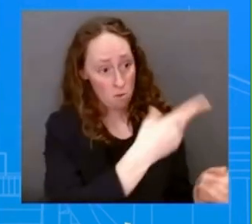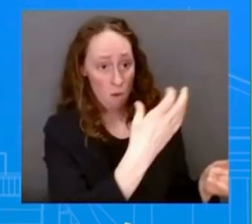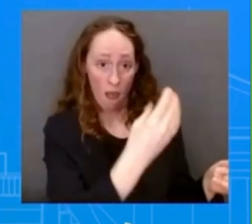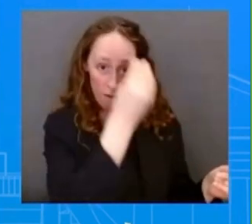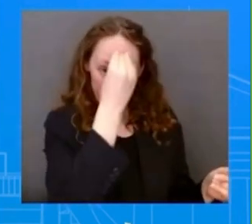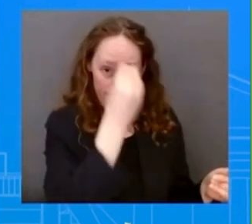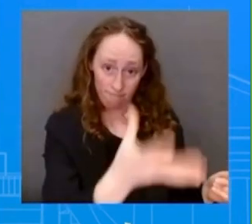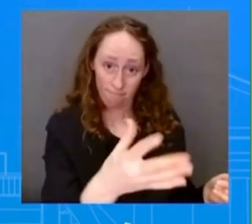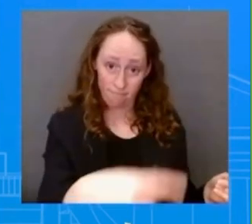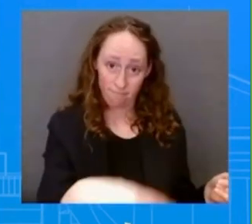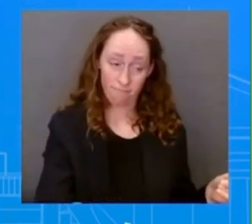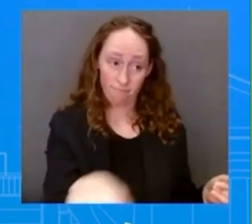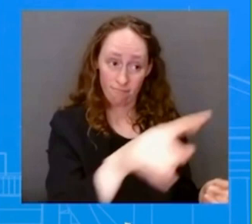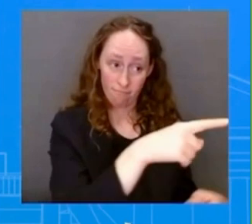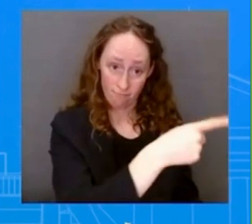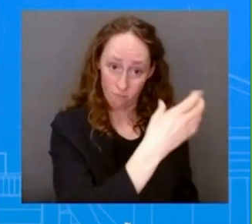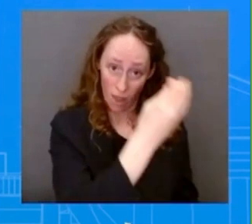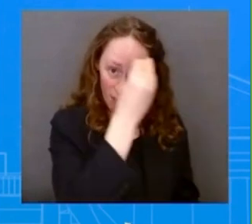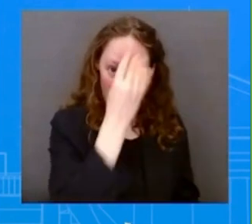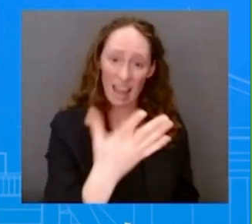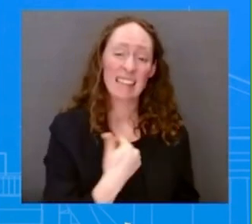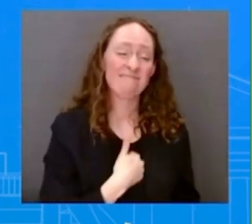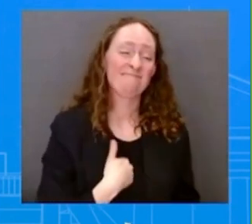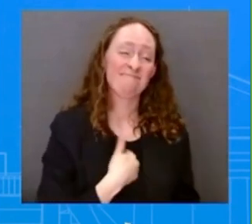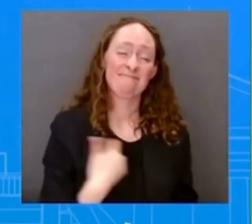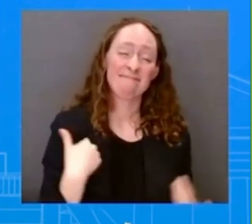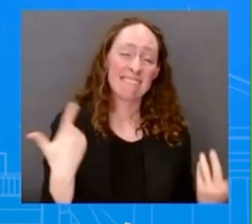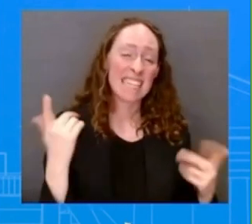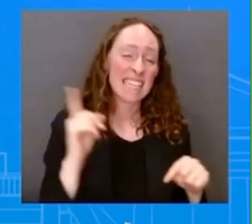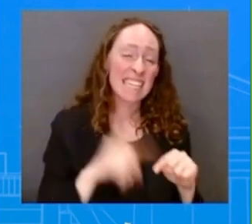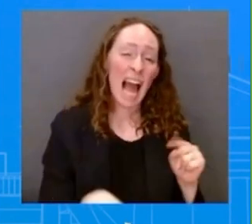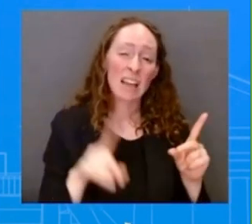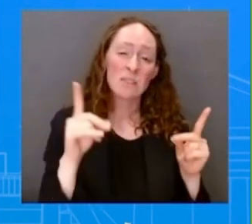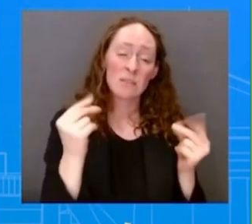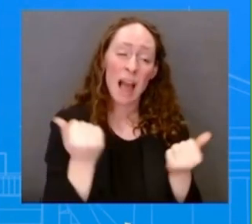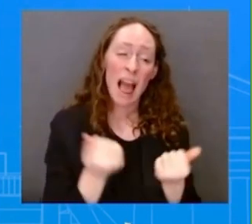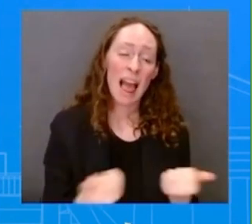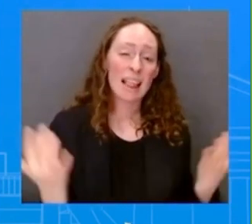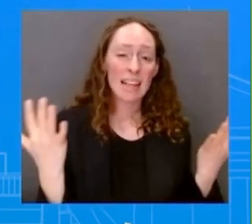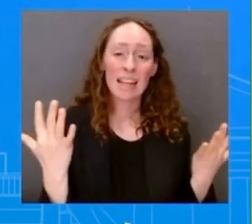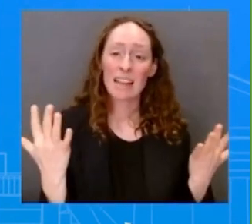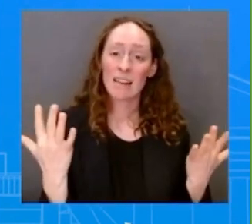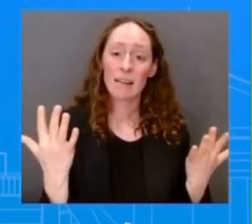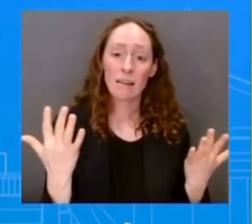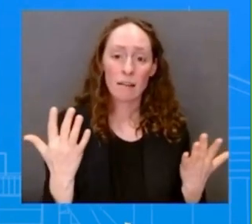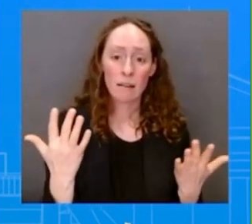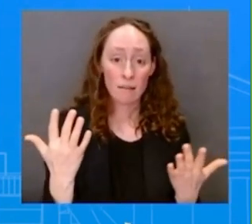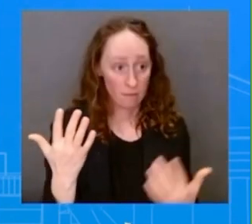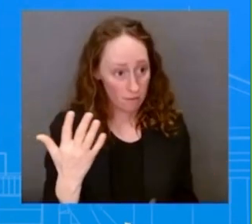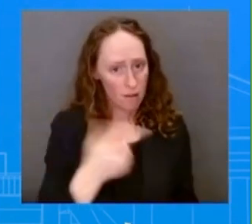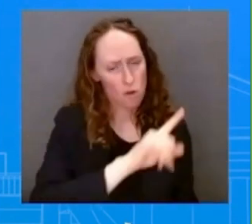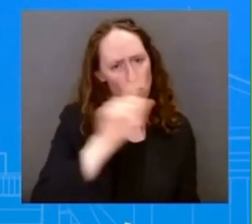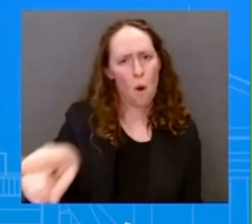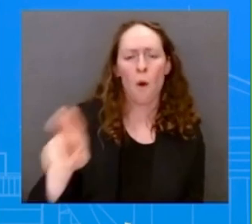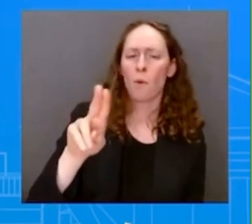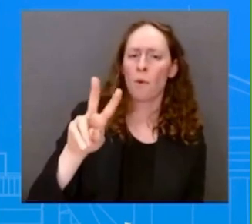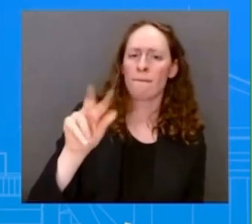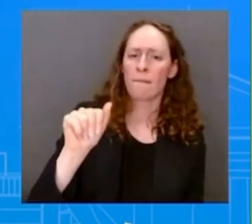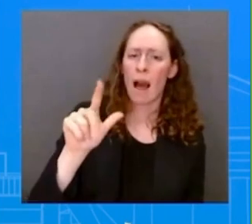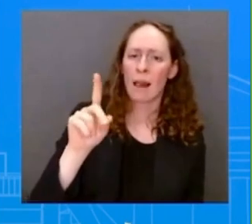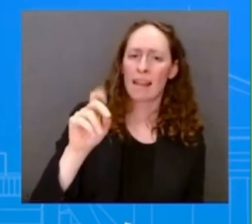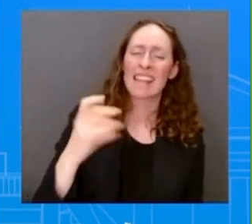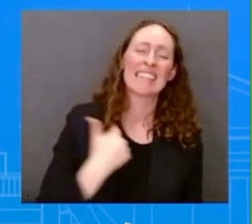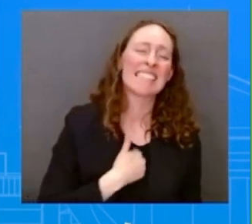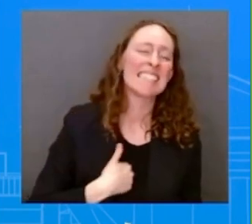to the Uvalde families, the parents, there's nothing else that we can do. You're to say that to the people in Buffalo in that grocery store on a